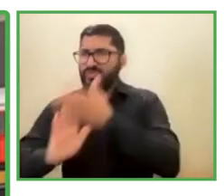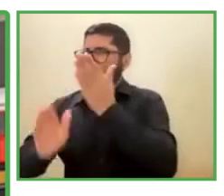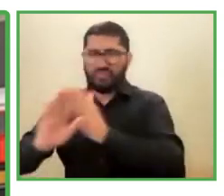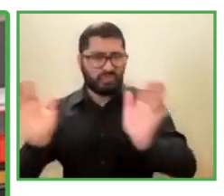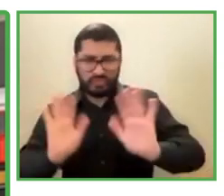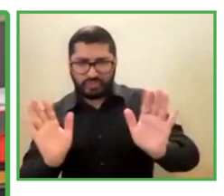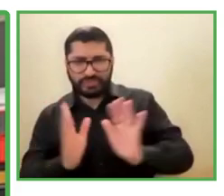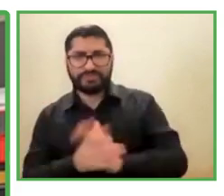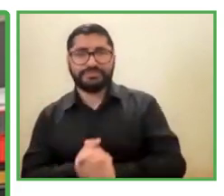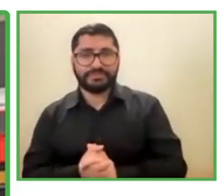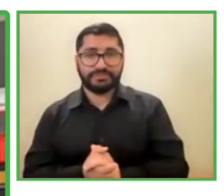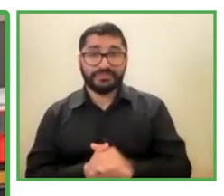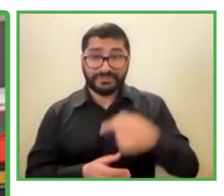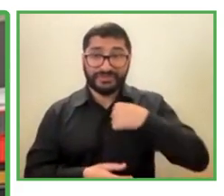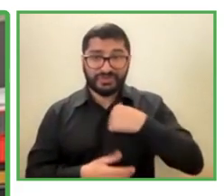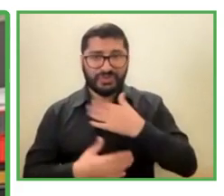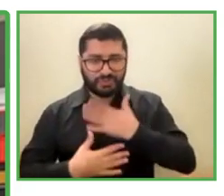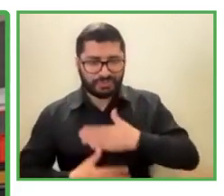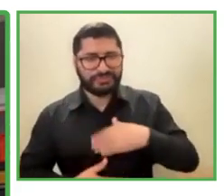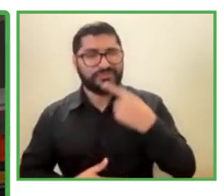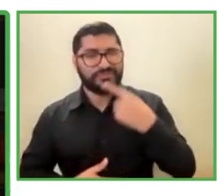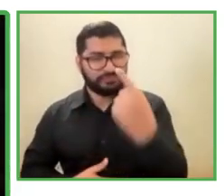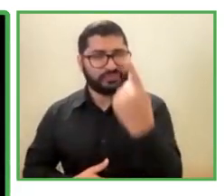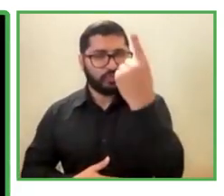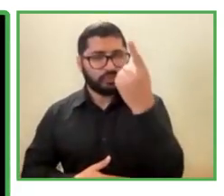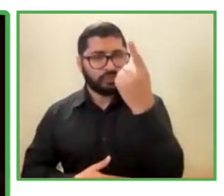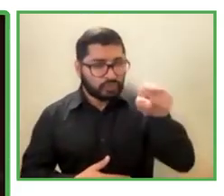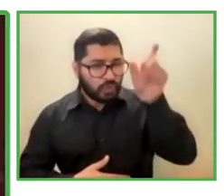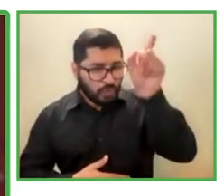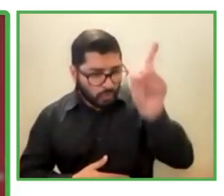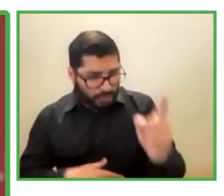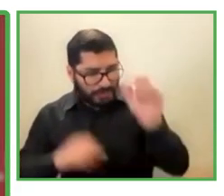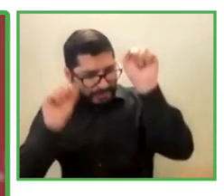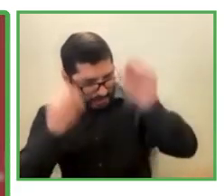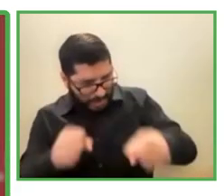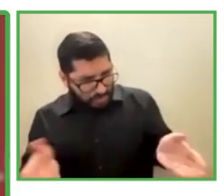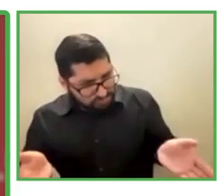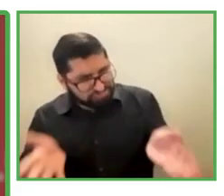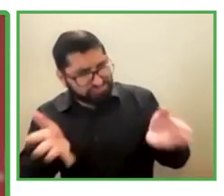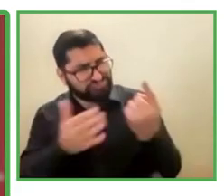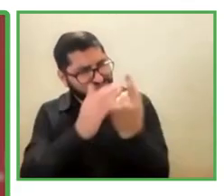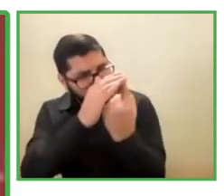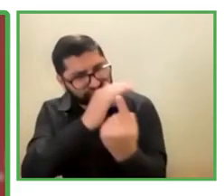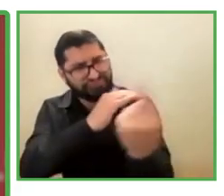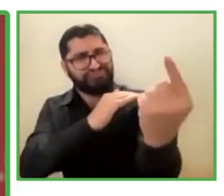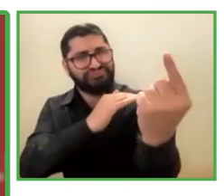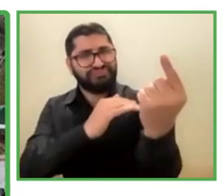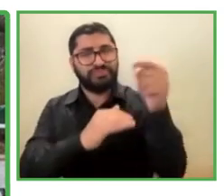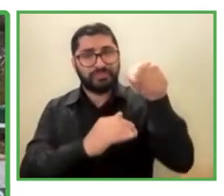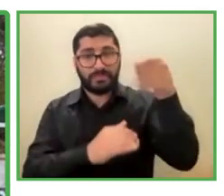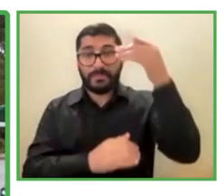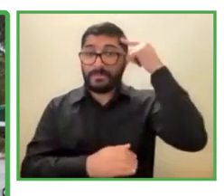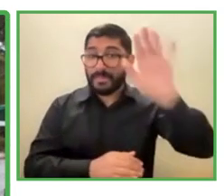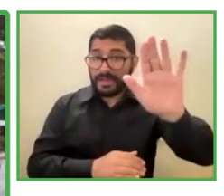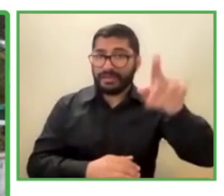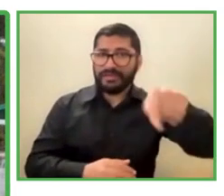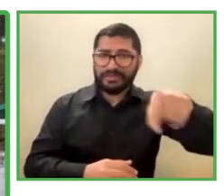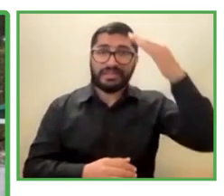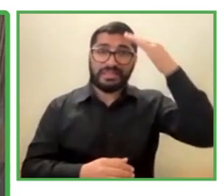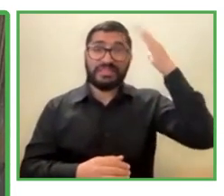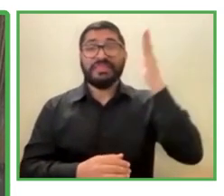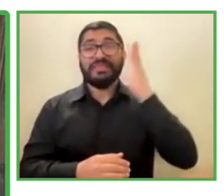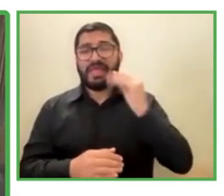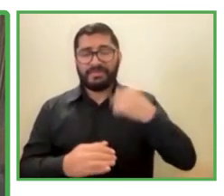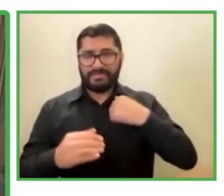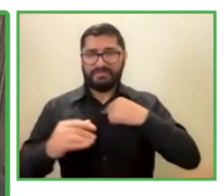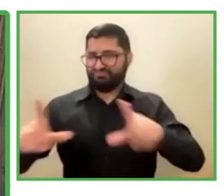by yourself. But nobody knows how hard it was for me that day I graduated with her. It's been a very positive